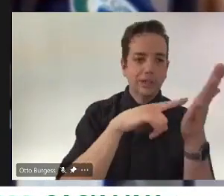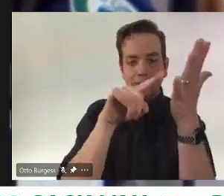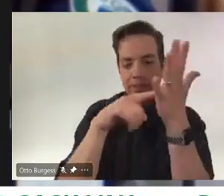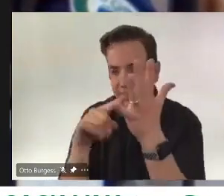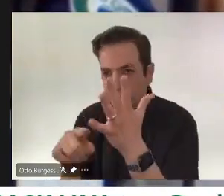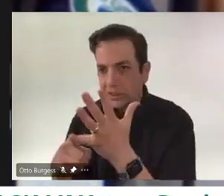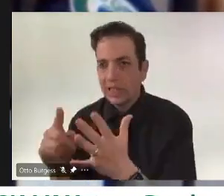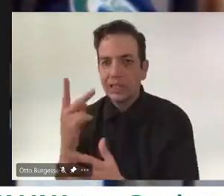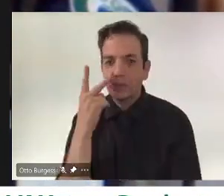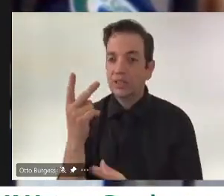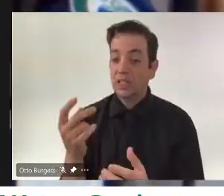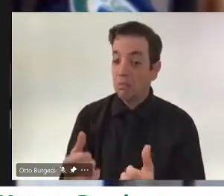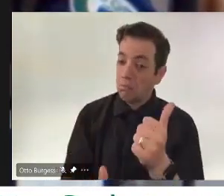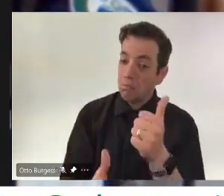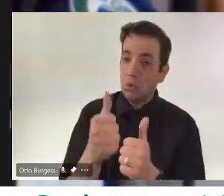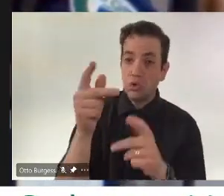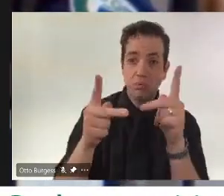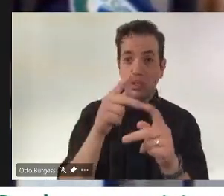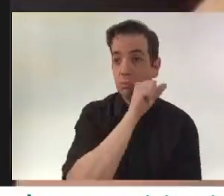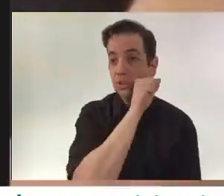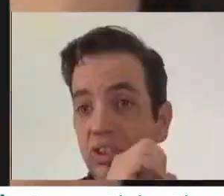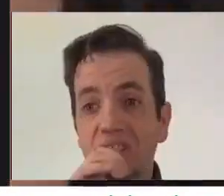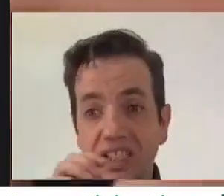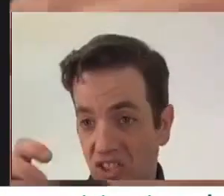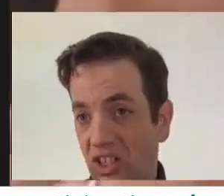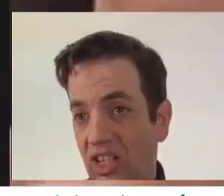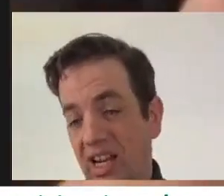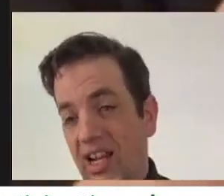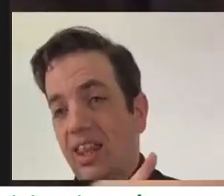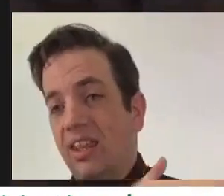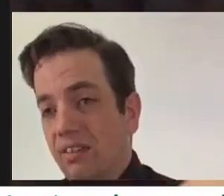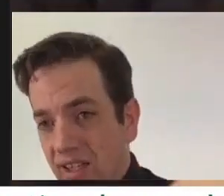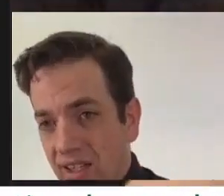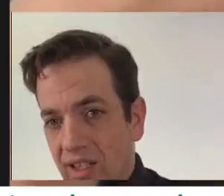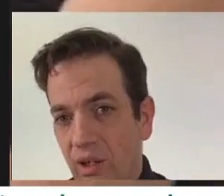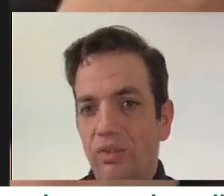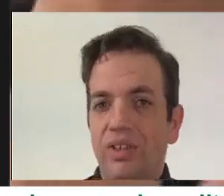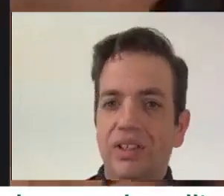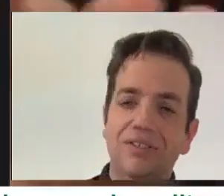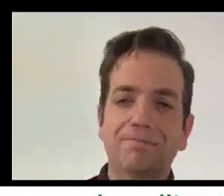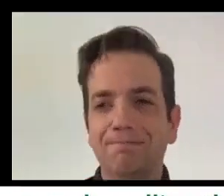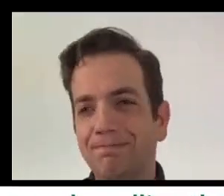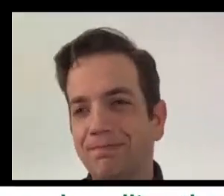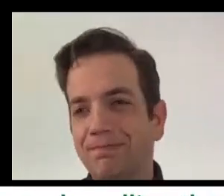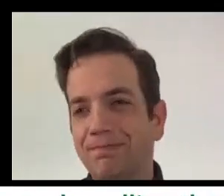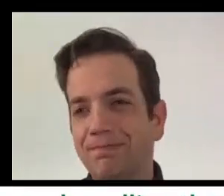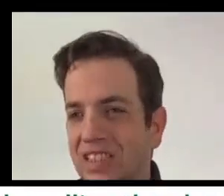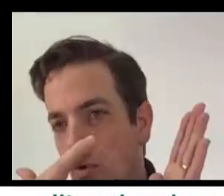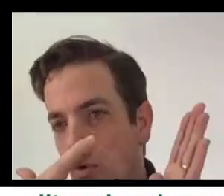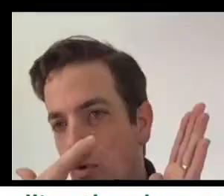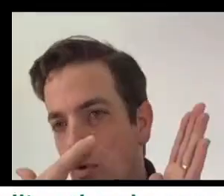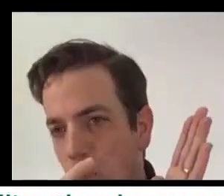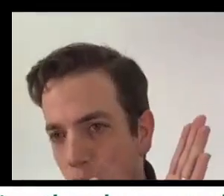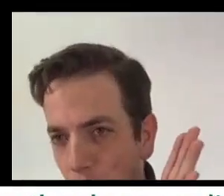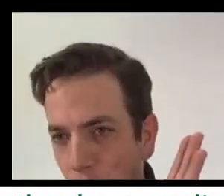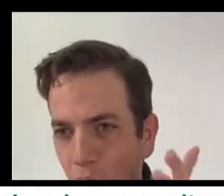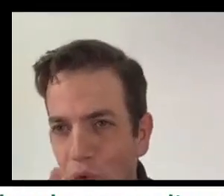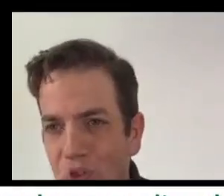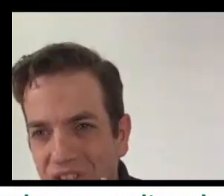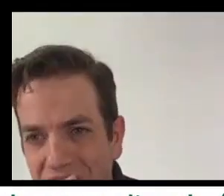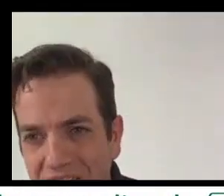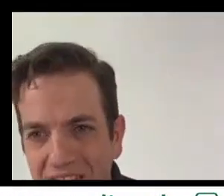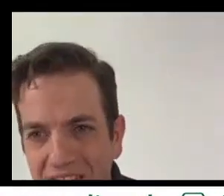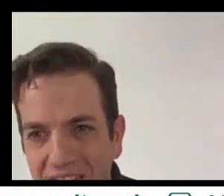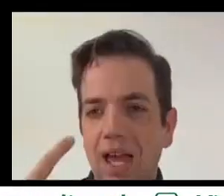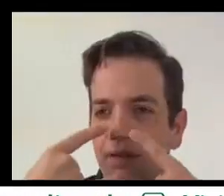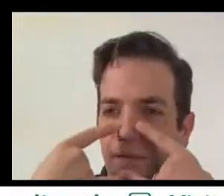seniors, we felt that, you know, there's still going to be, you know, rules that have to be followed. There will still be masking and temperature checking and all that sort of stuff